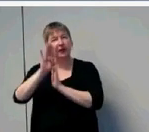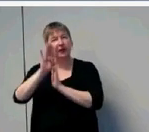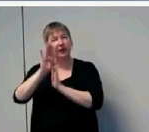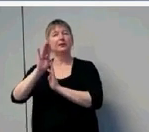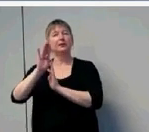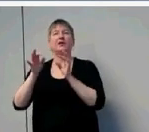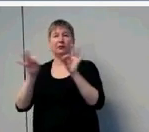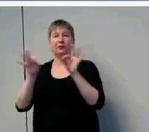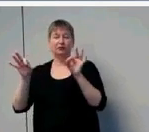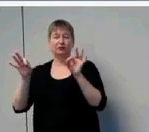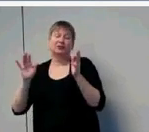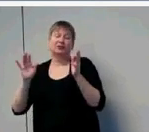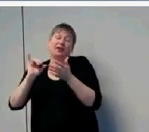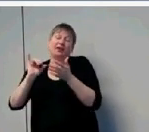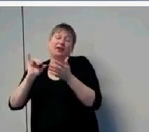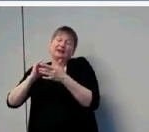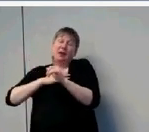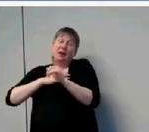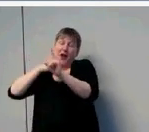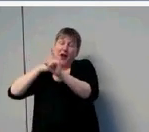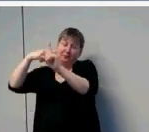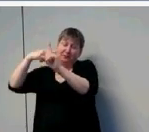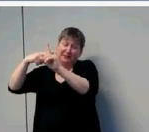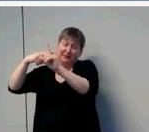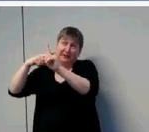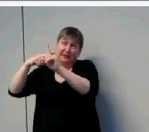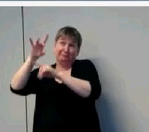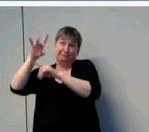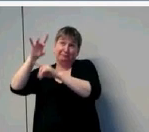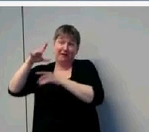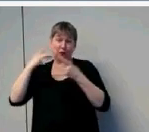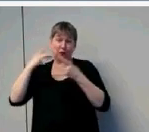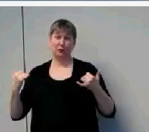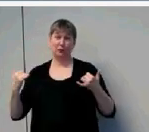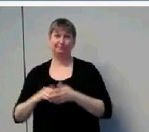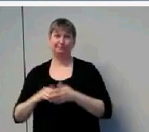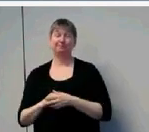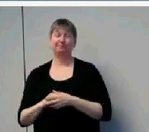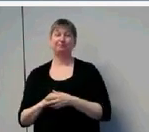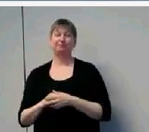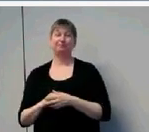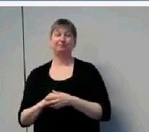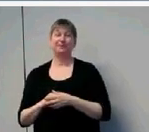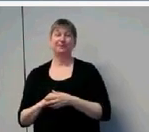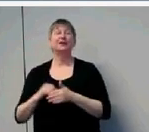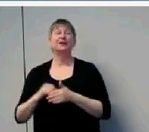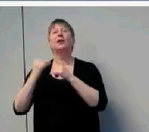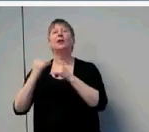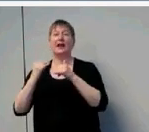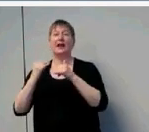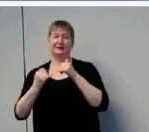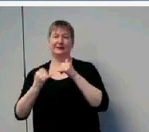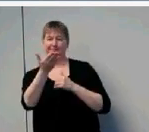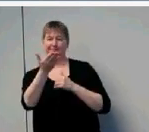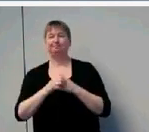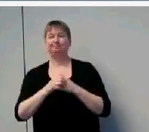of my message today. Now, last little section, we also think that there's some what I